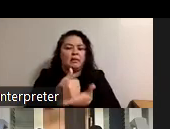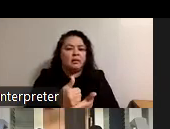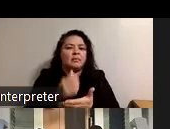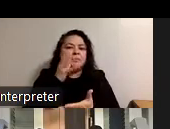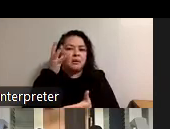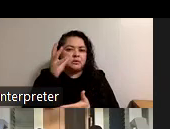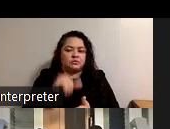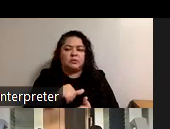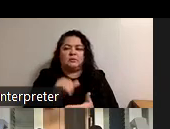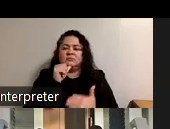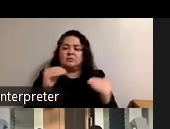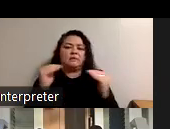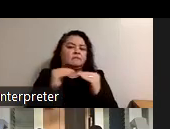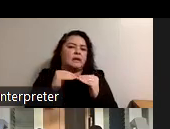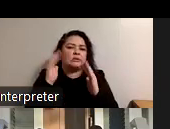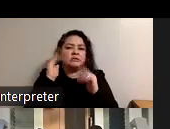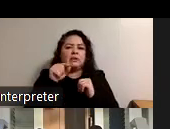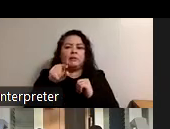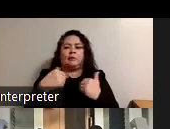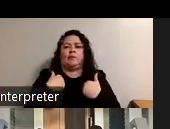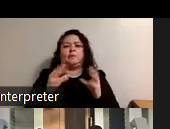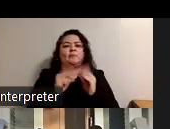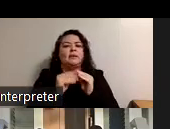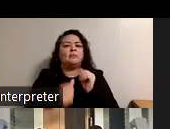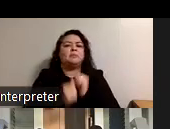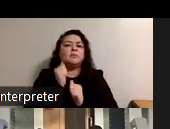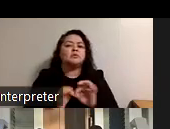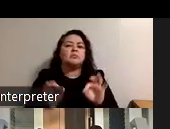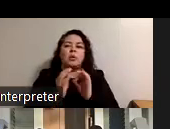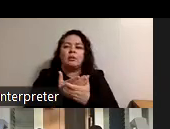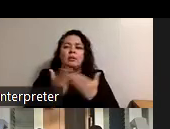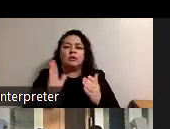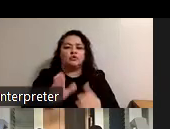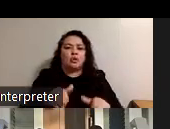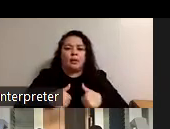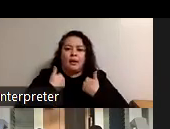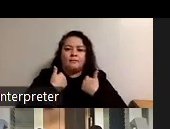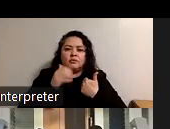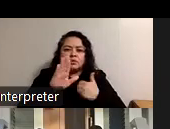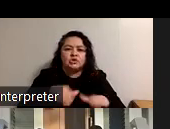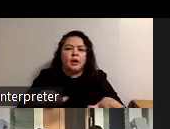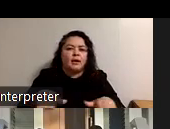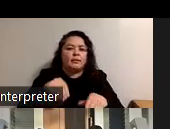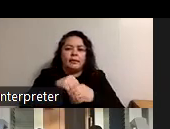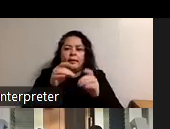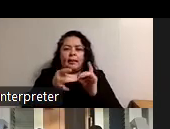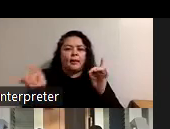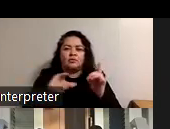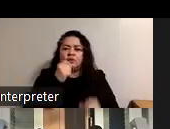it's not fair to expect you to have a meeting about the most important thing in your life your child in a language you don't understand